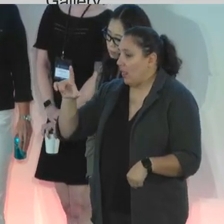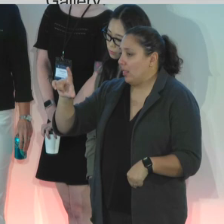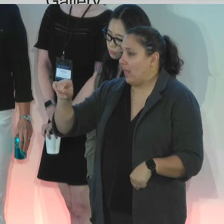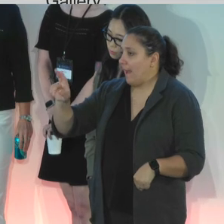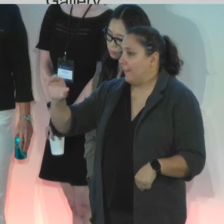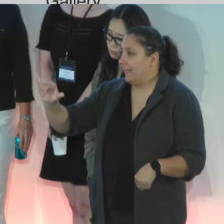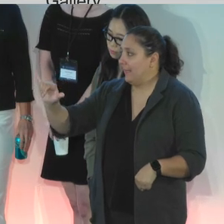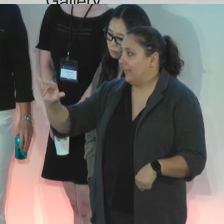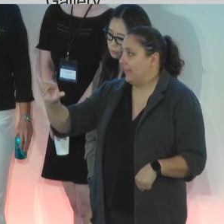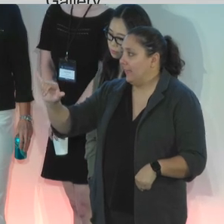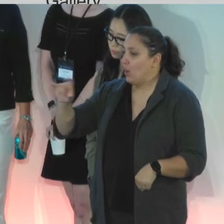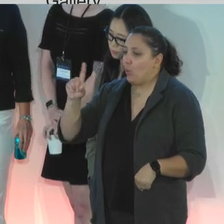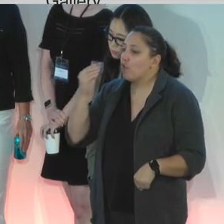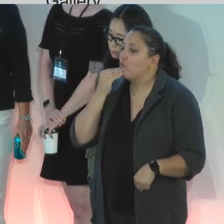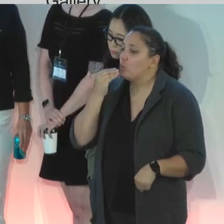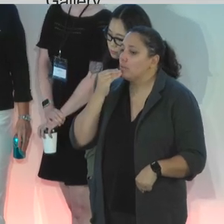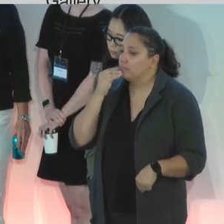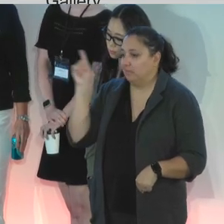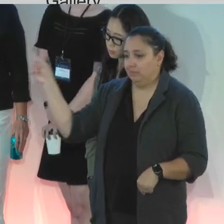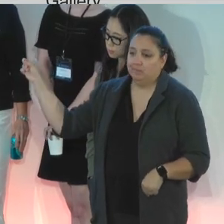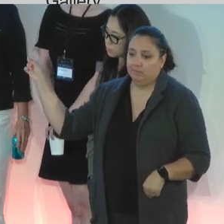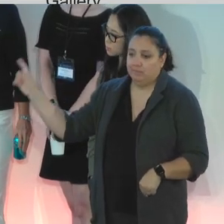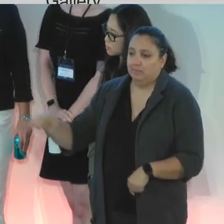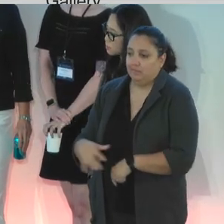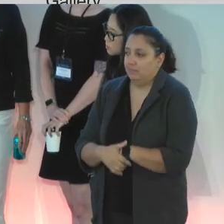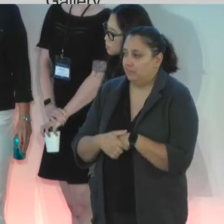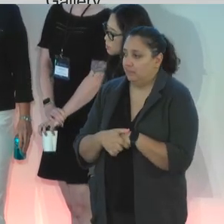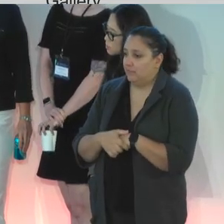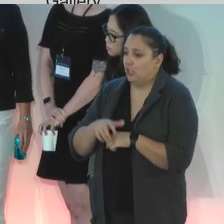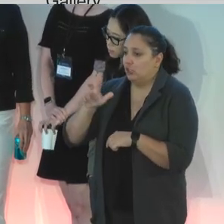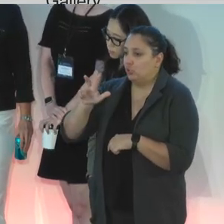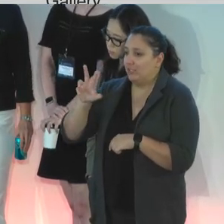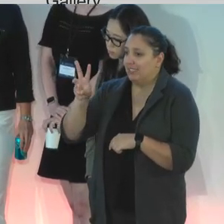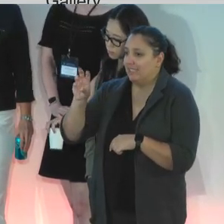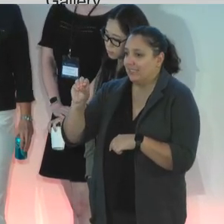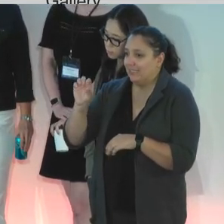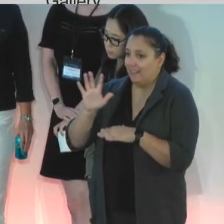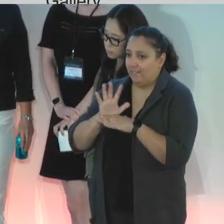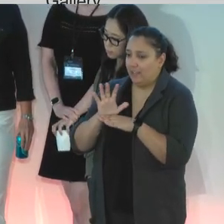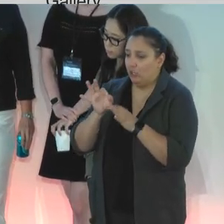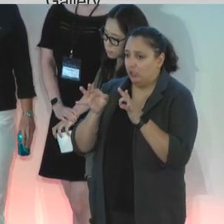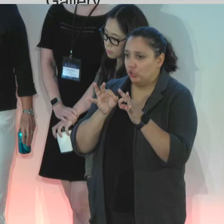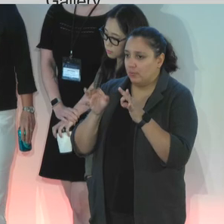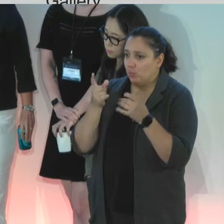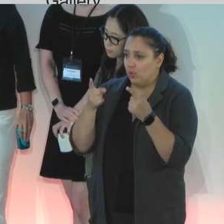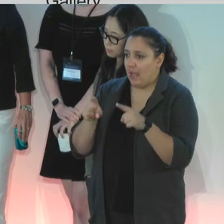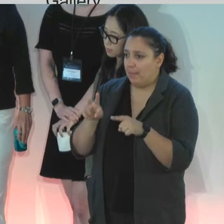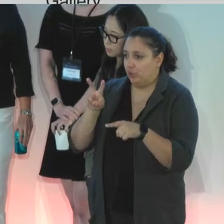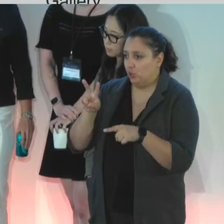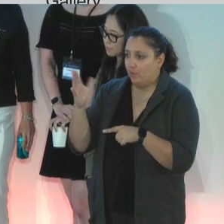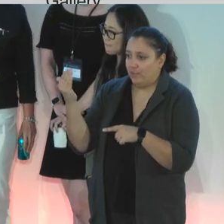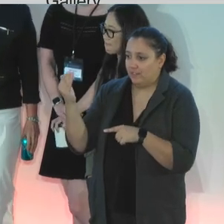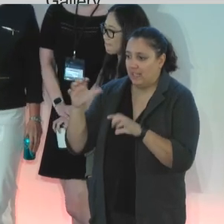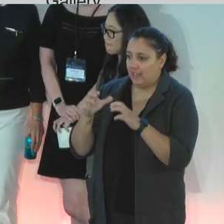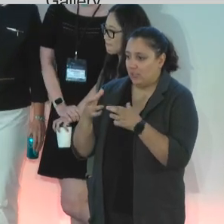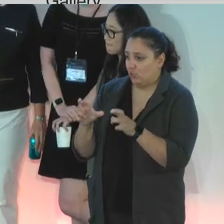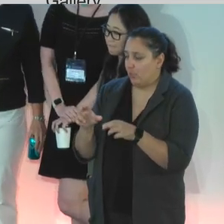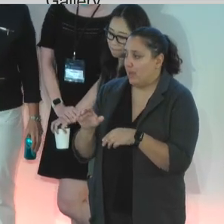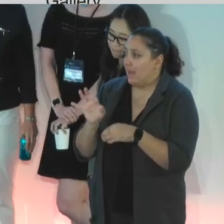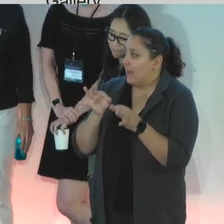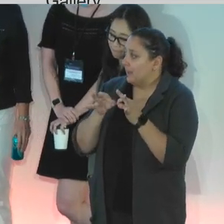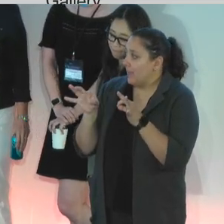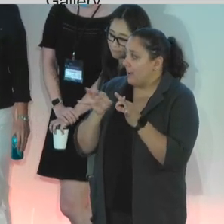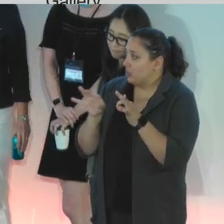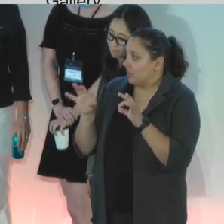is where the food was. So, 360 video descriptions are going to be in classroom 215, captions in